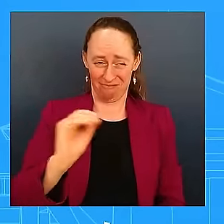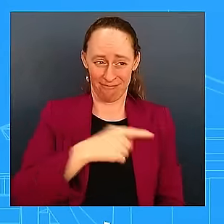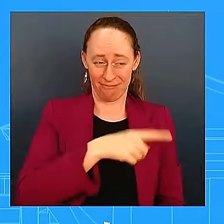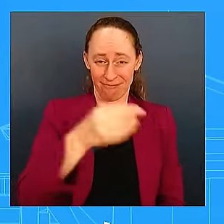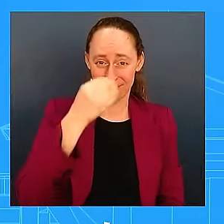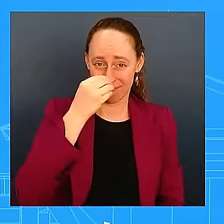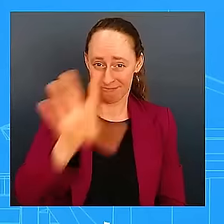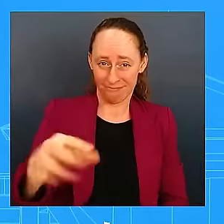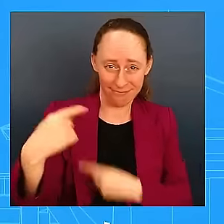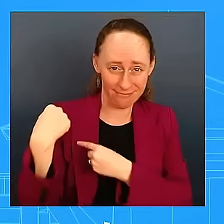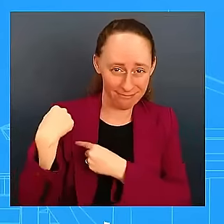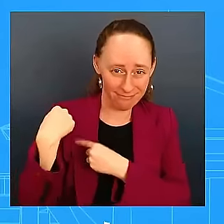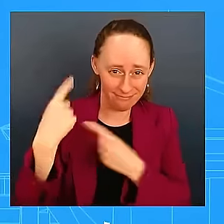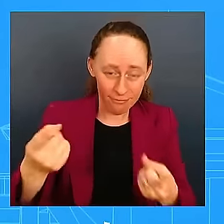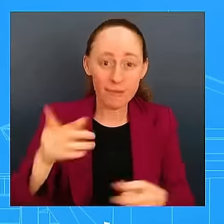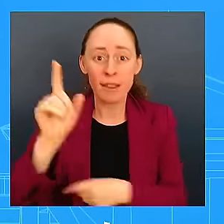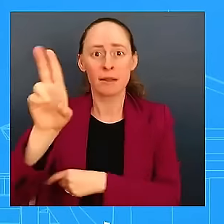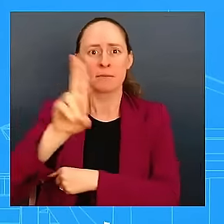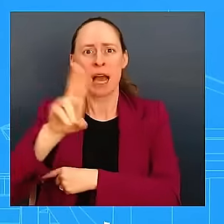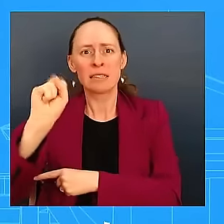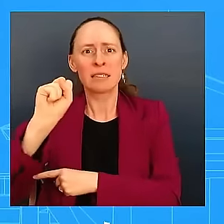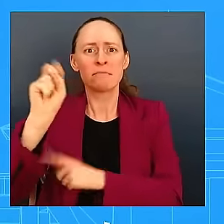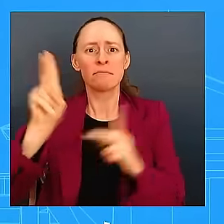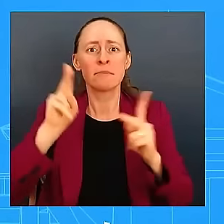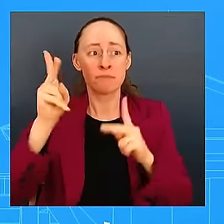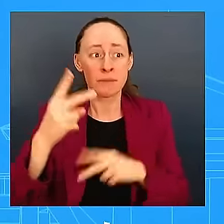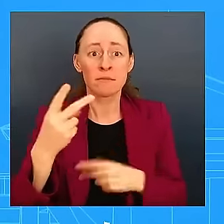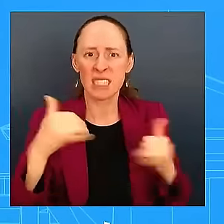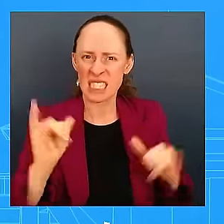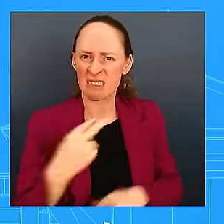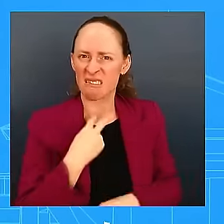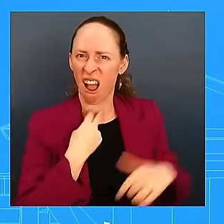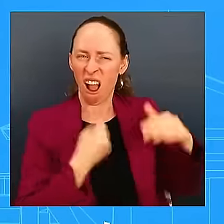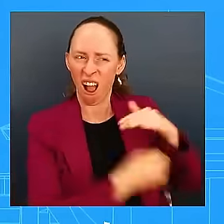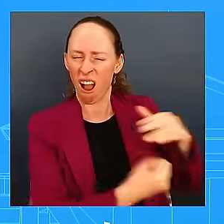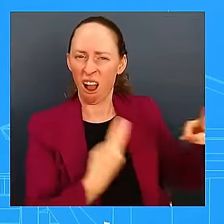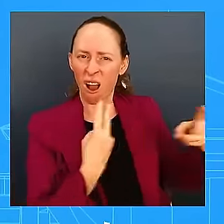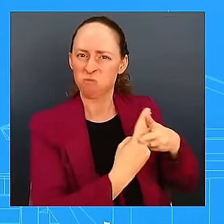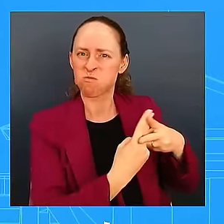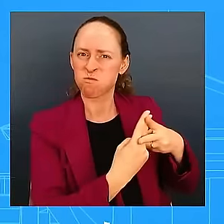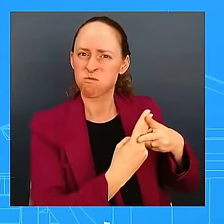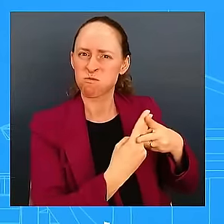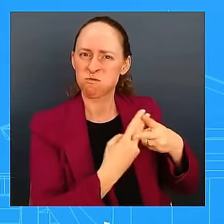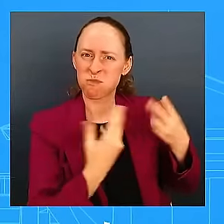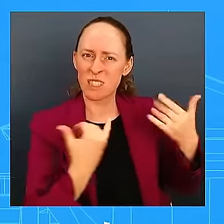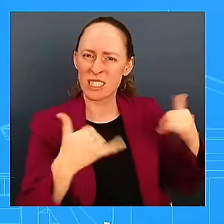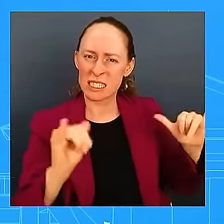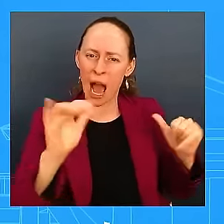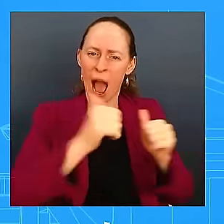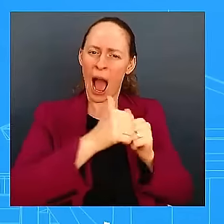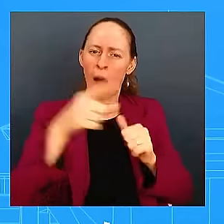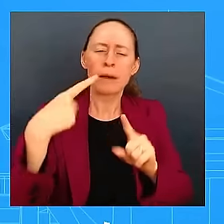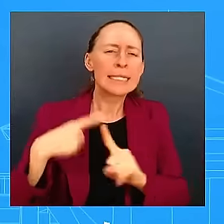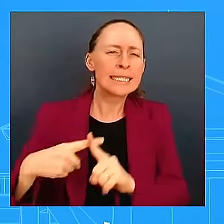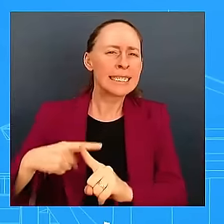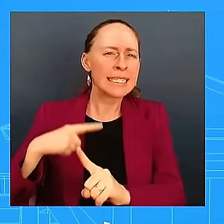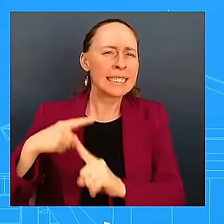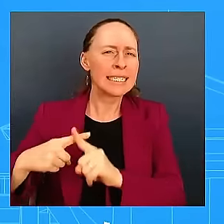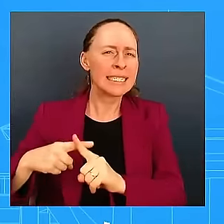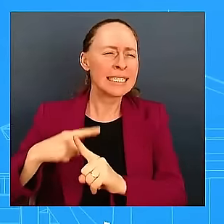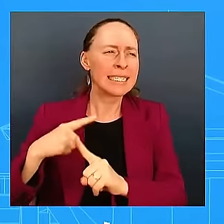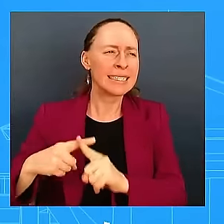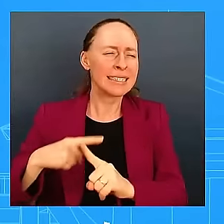hostages? So where is this optimism coming that both Hezbollah and Israel can listen to the White House? So here's the thing.